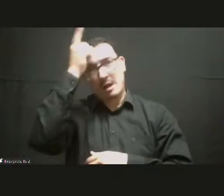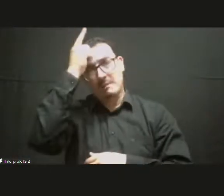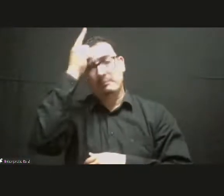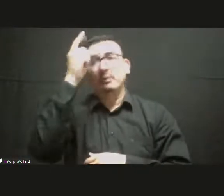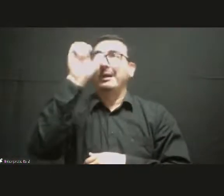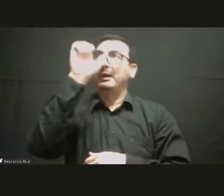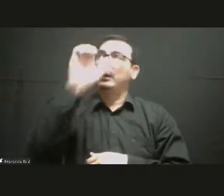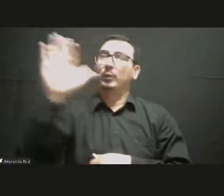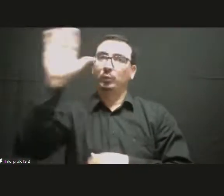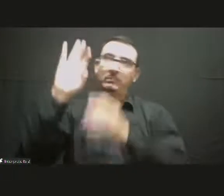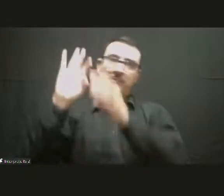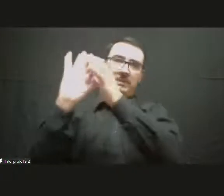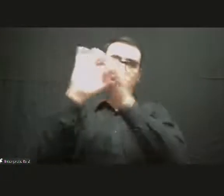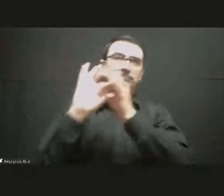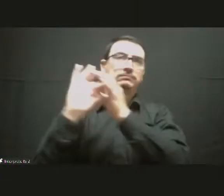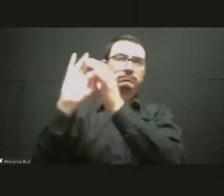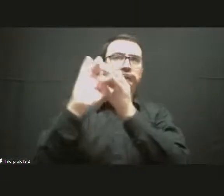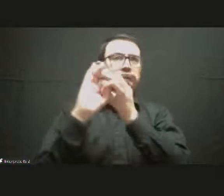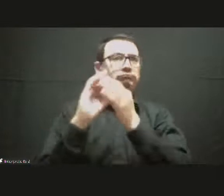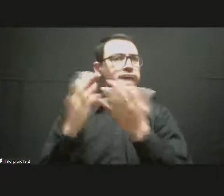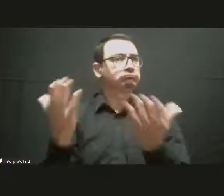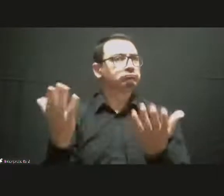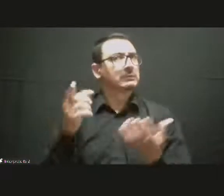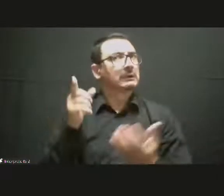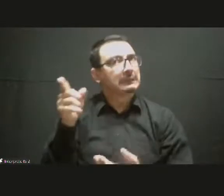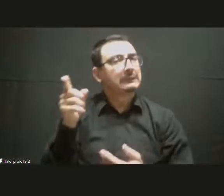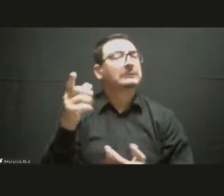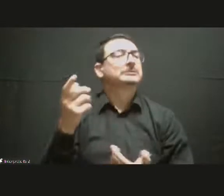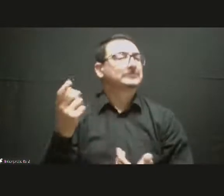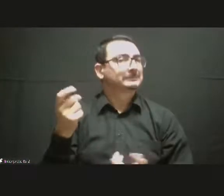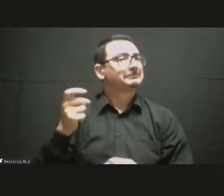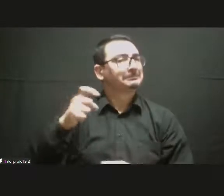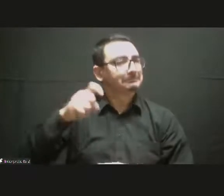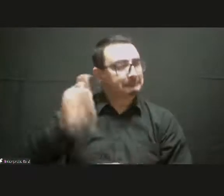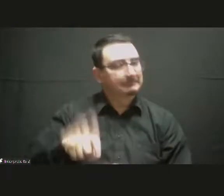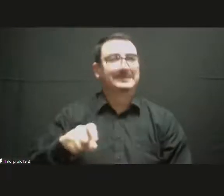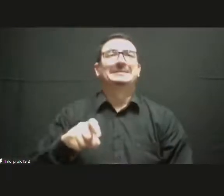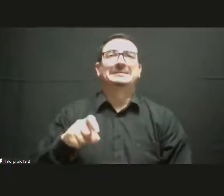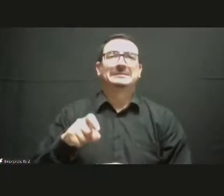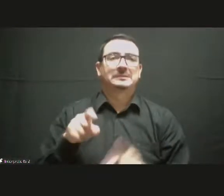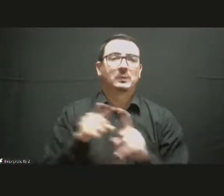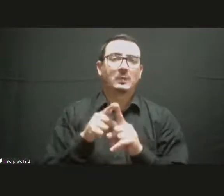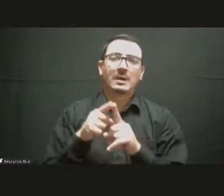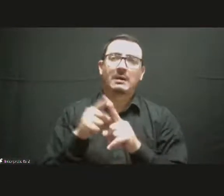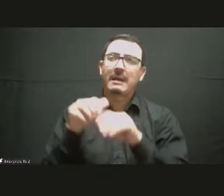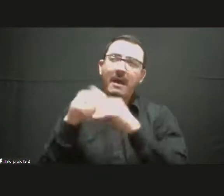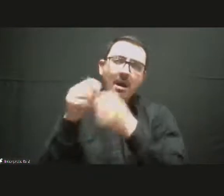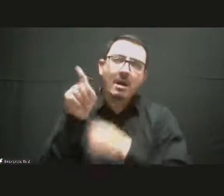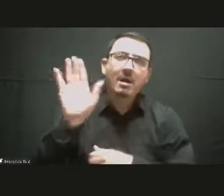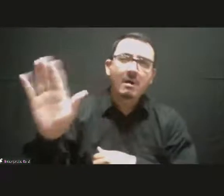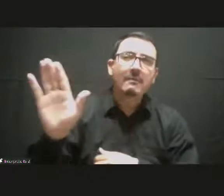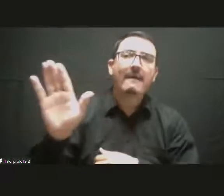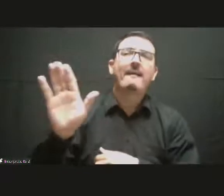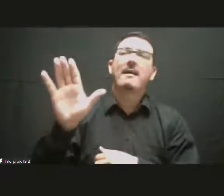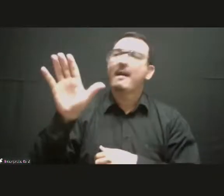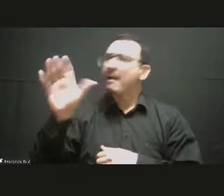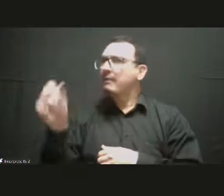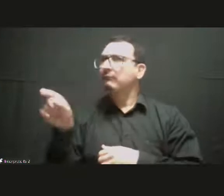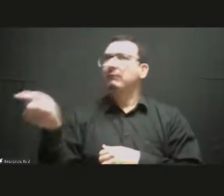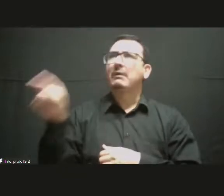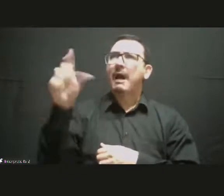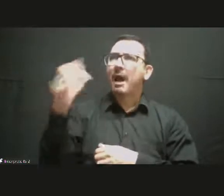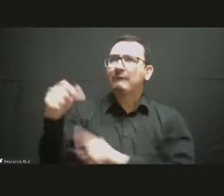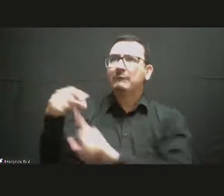need to get good news from Africa. And good news from Africa. We will receive plenty of good